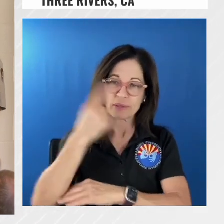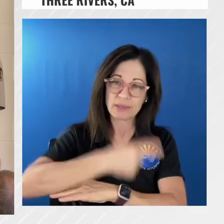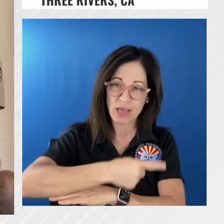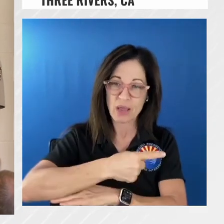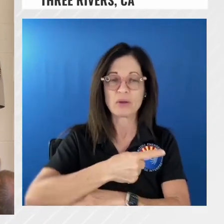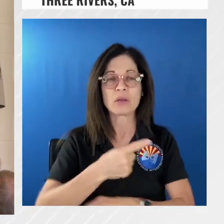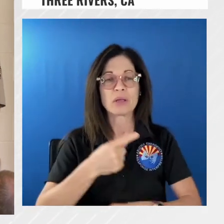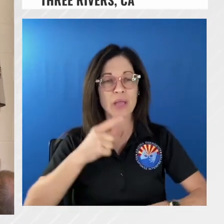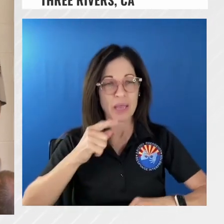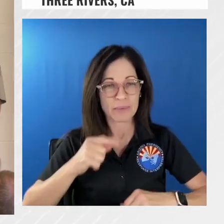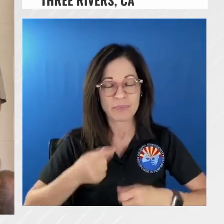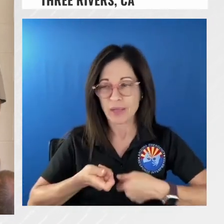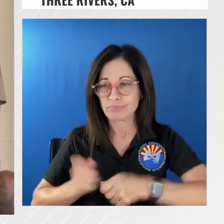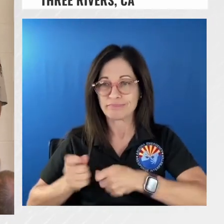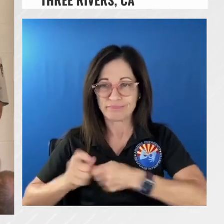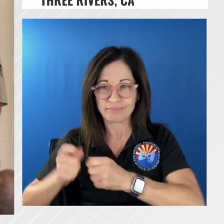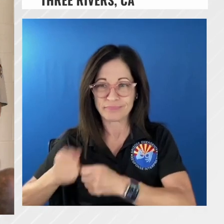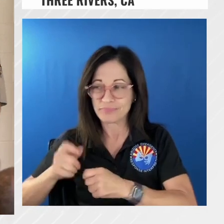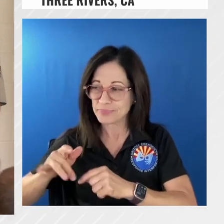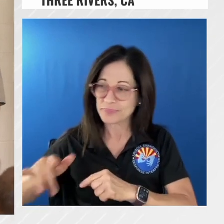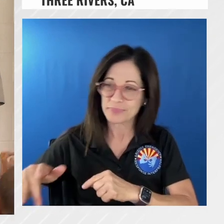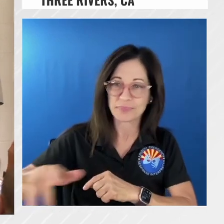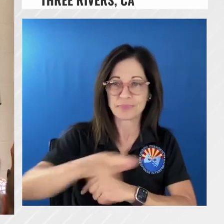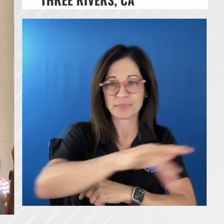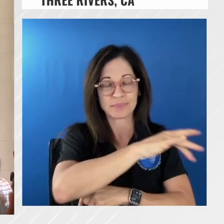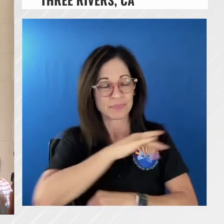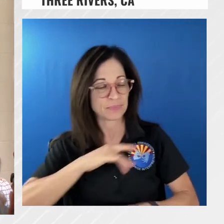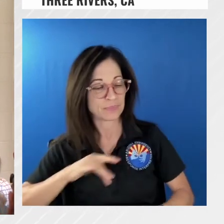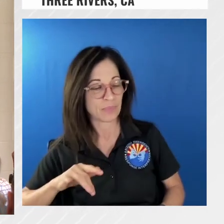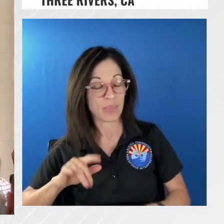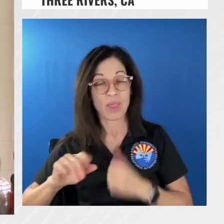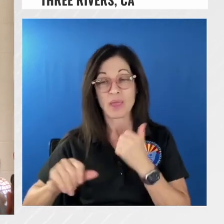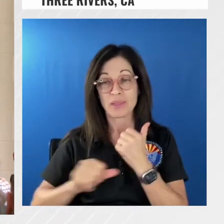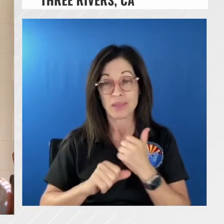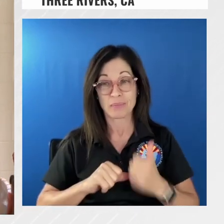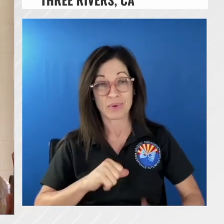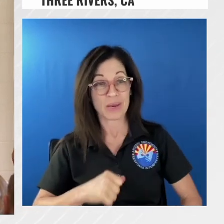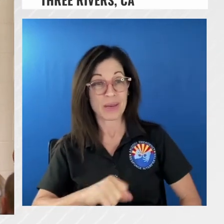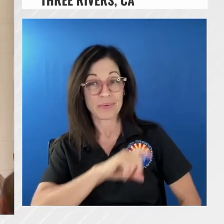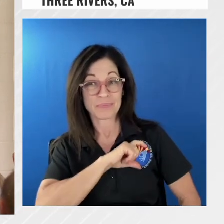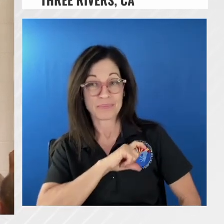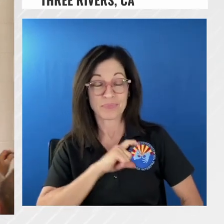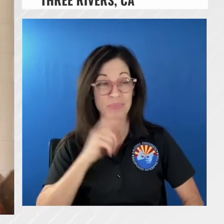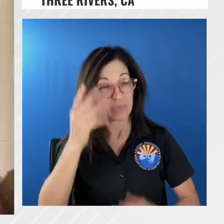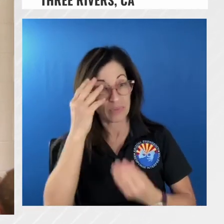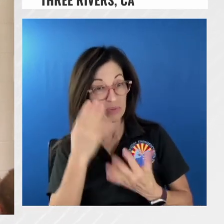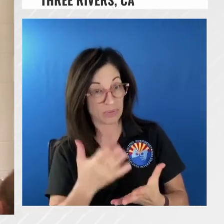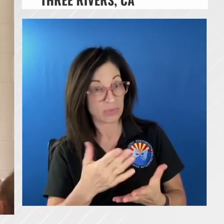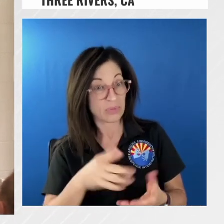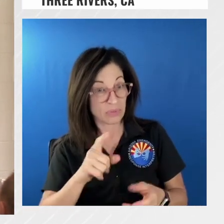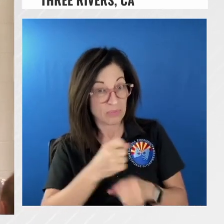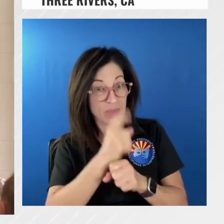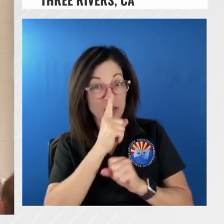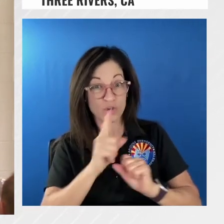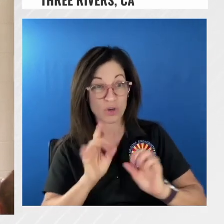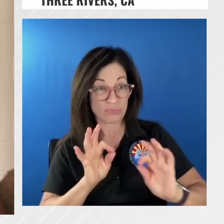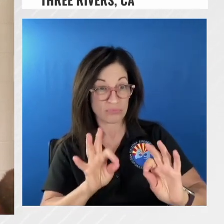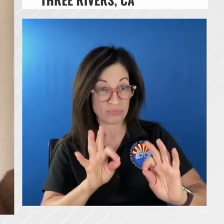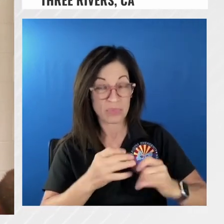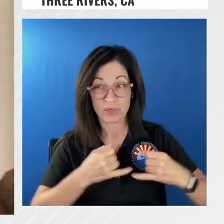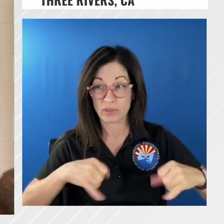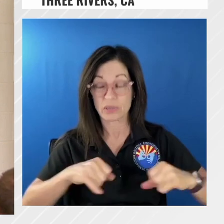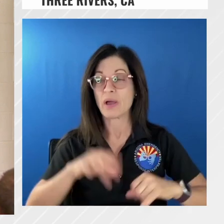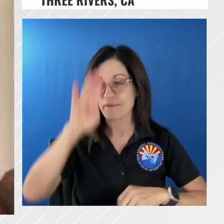build build line around it christian uh reinforced to them that they needed to make sure that that was you know pretty well secured they stayed